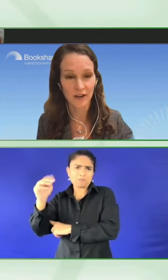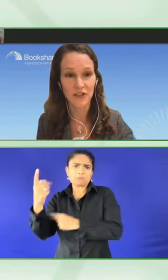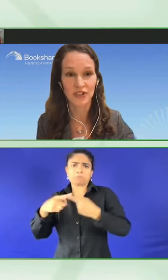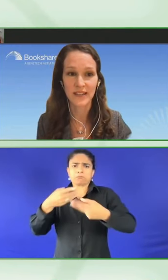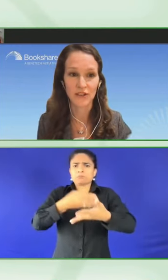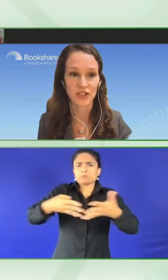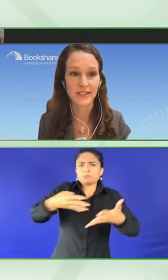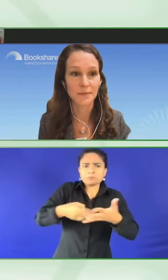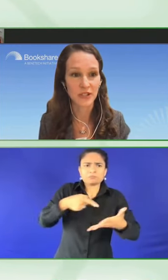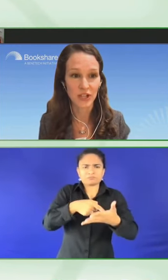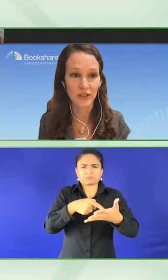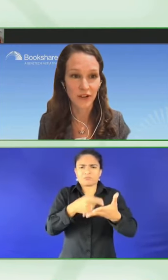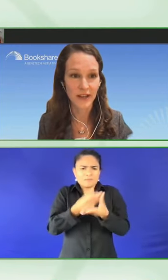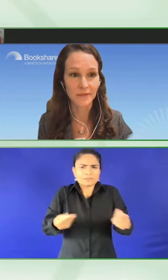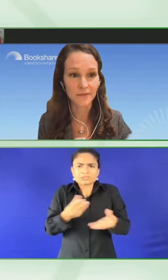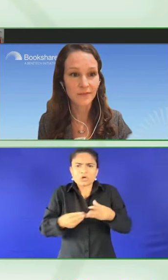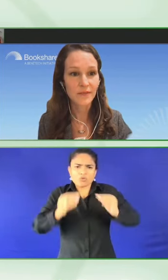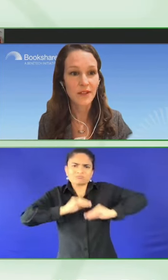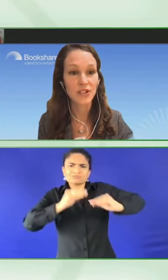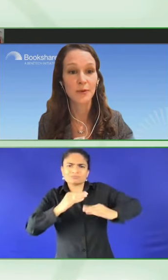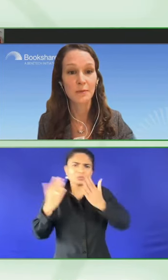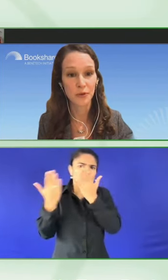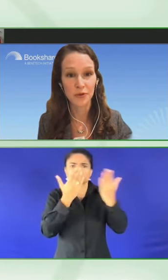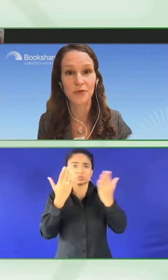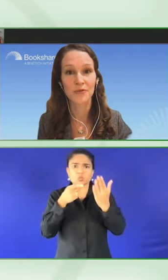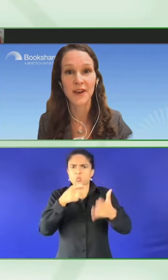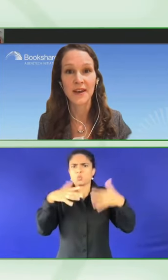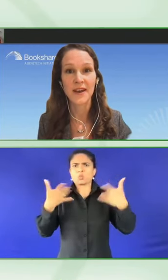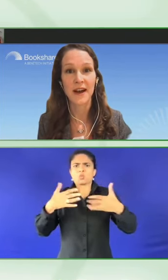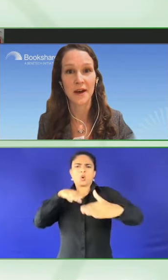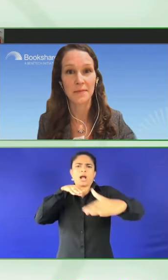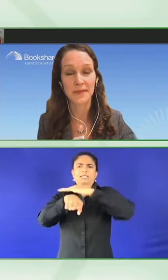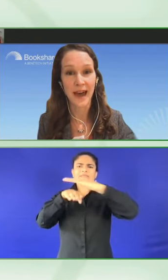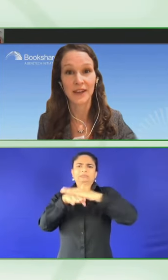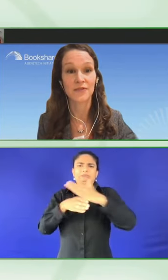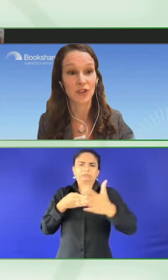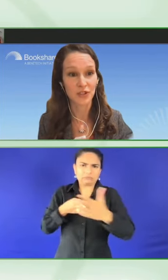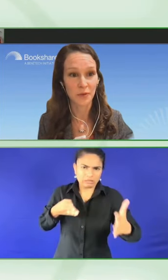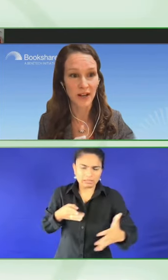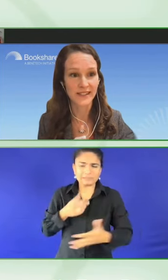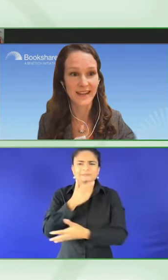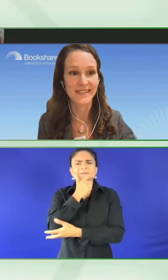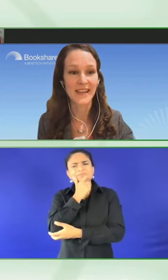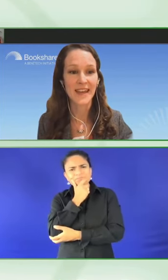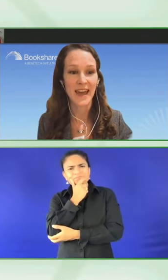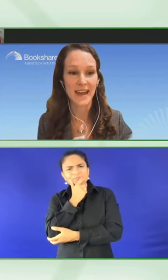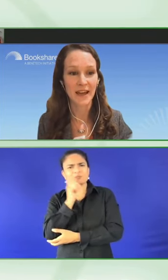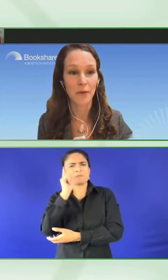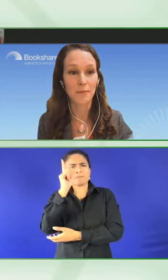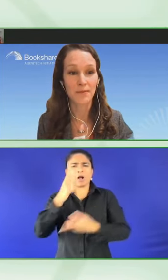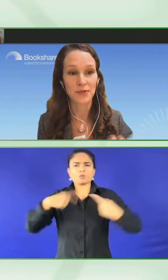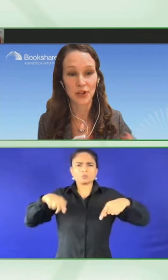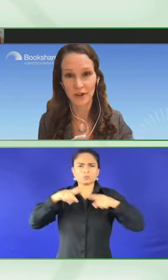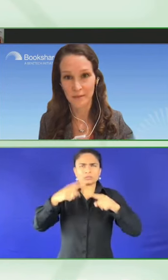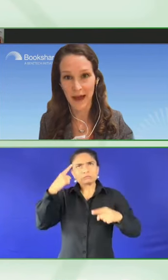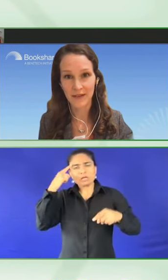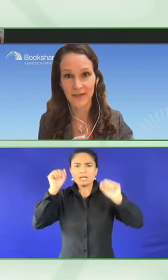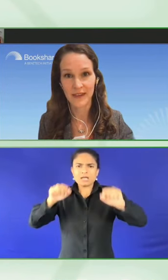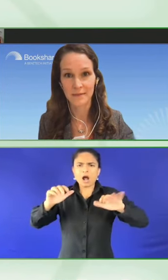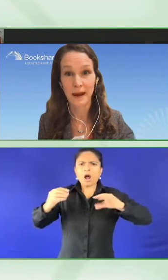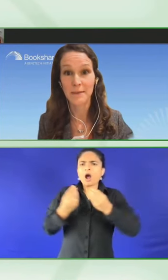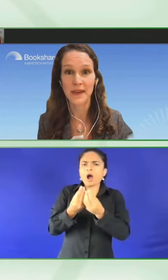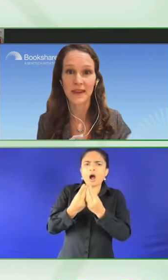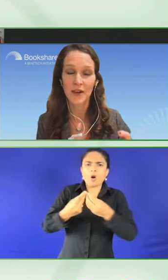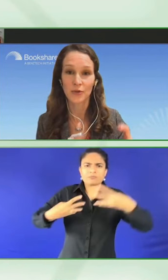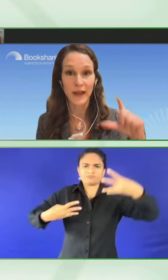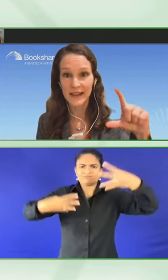artificial intelligence and machine learning to improve that conversion process and help turn math